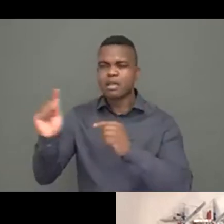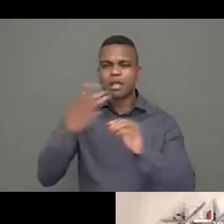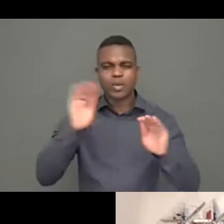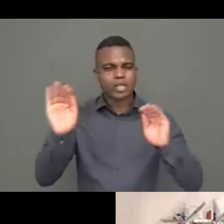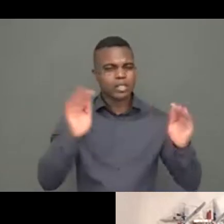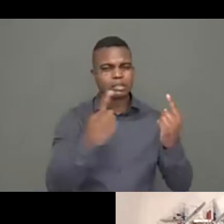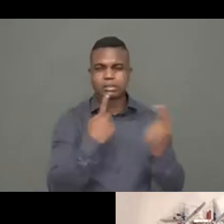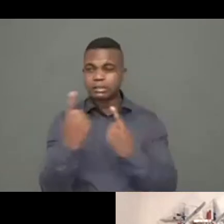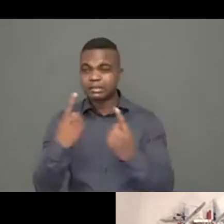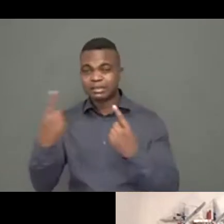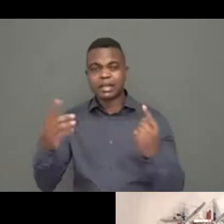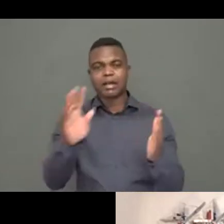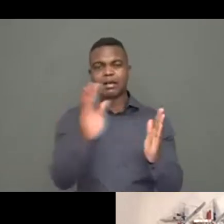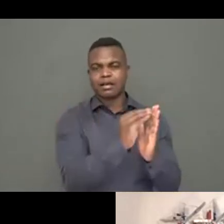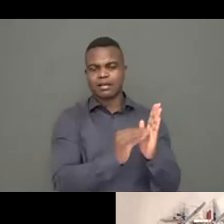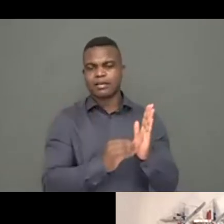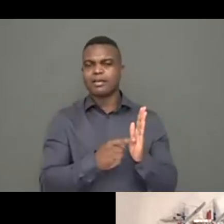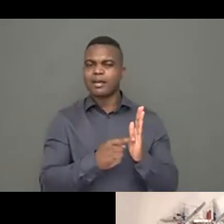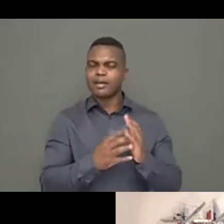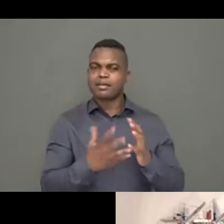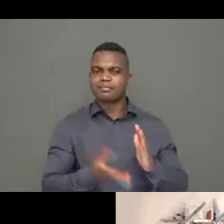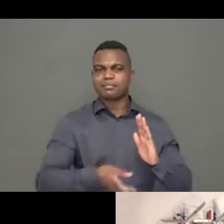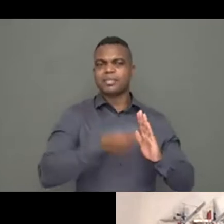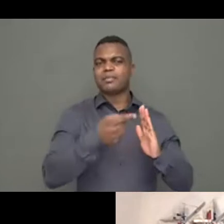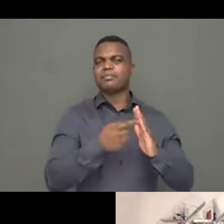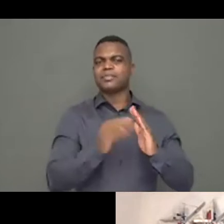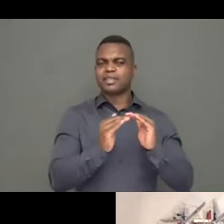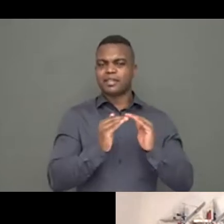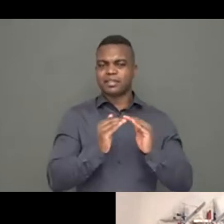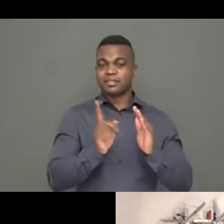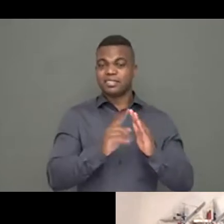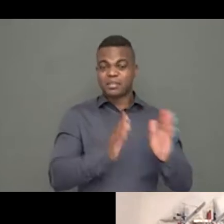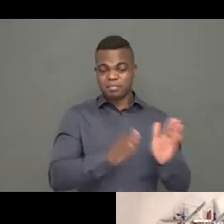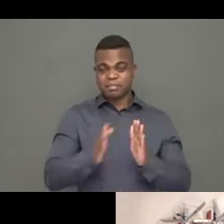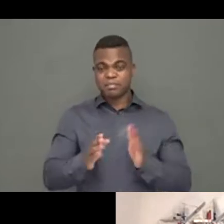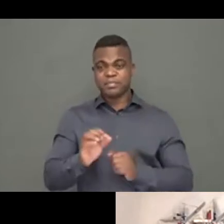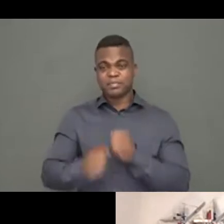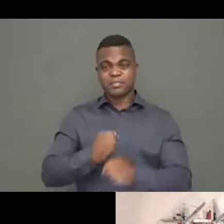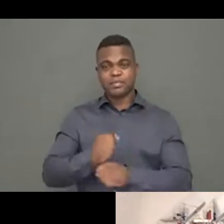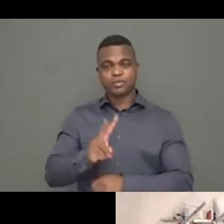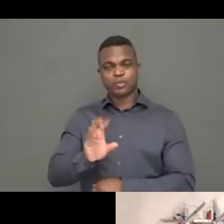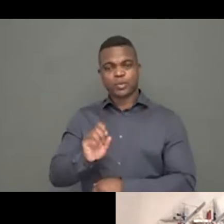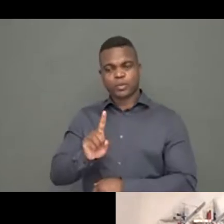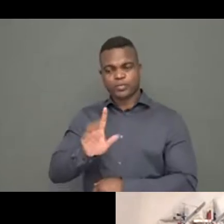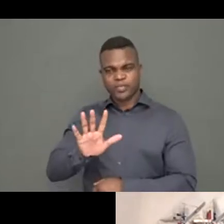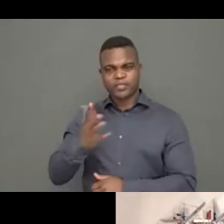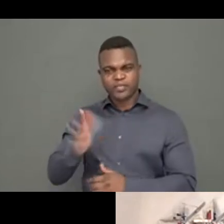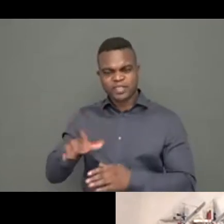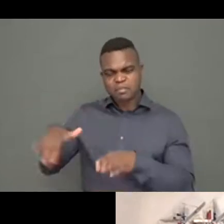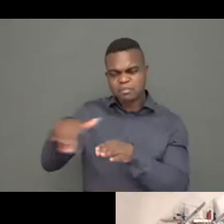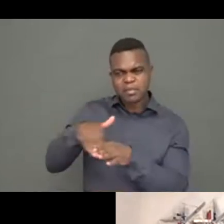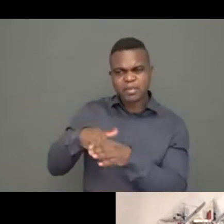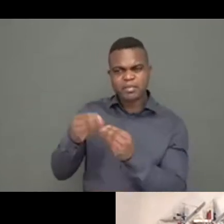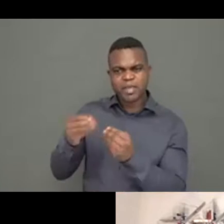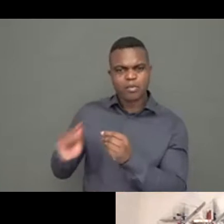members, 150 plus members, are committed to apply the CHS. This is